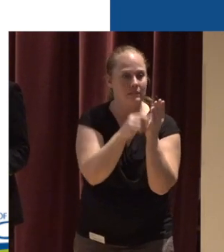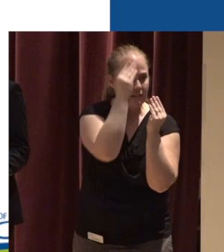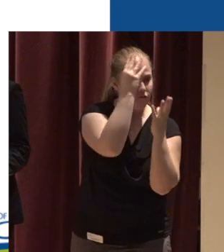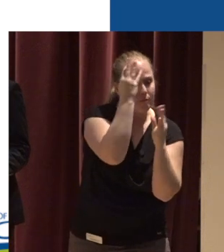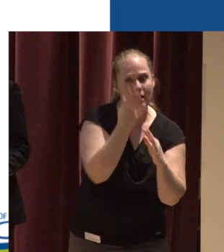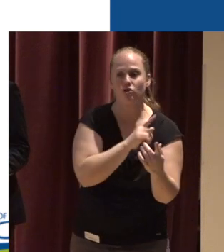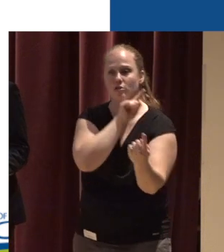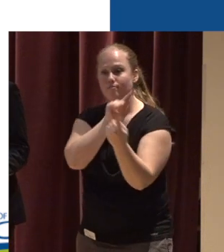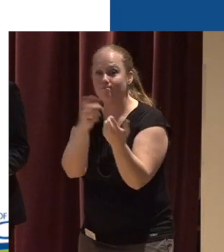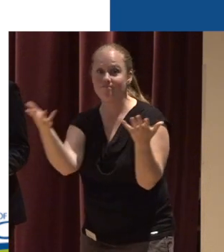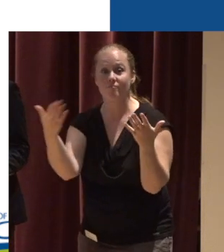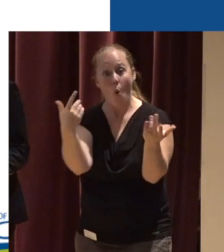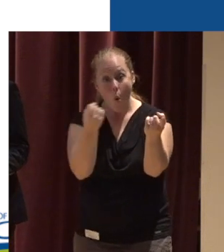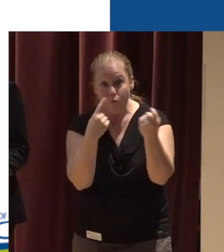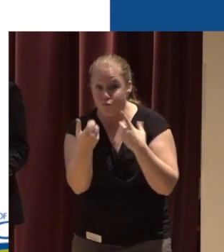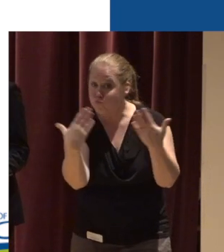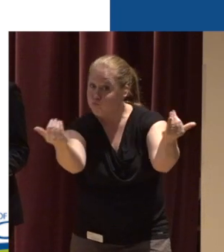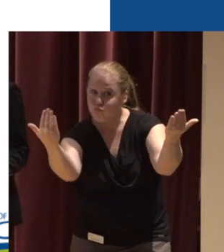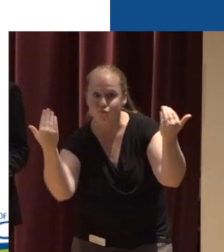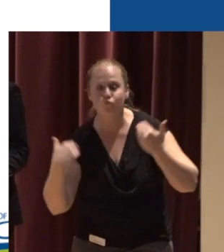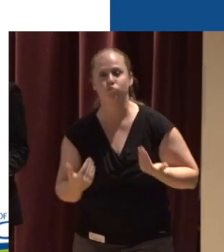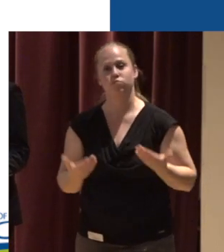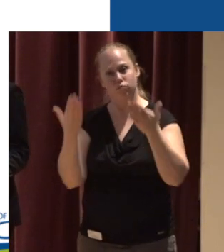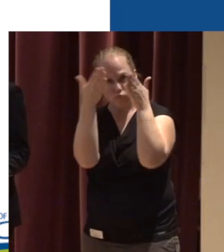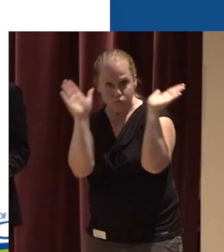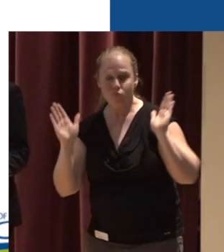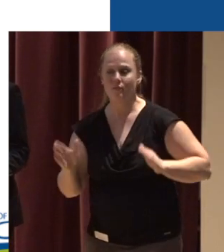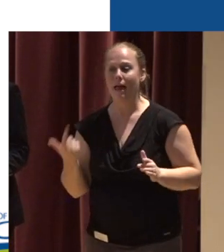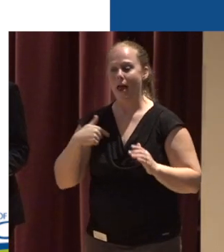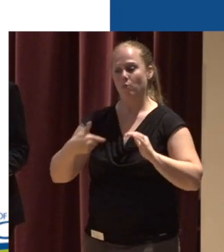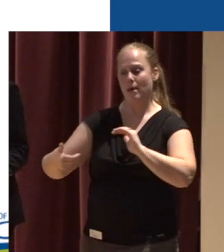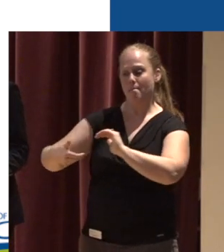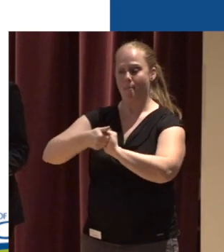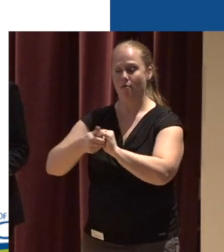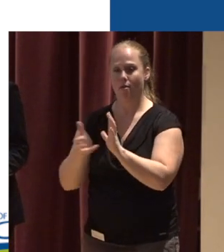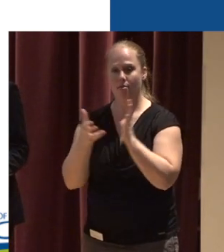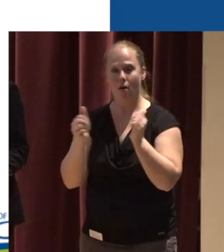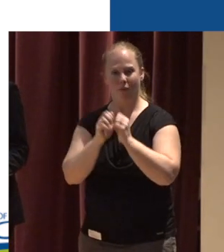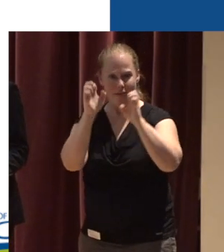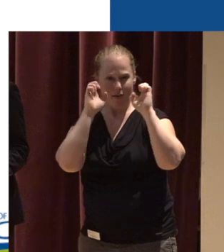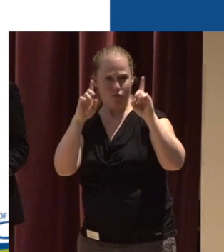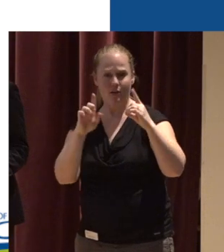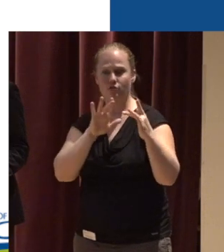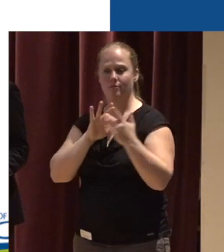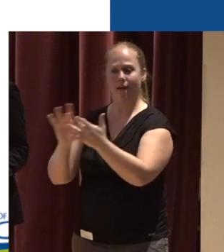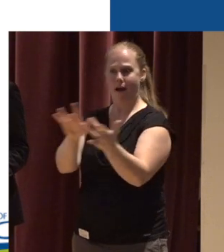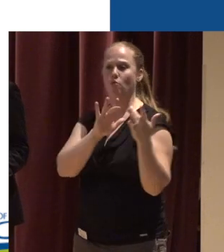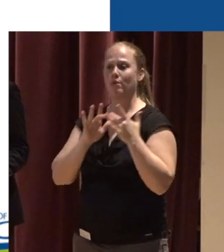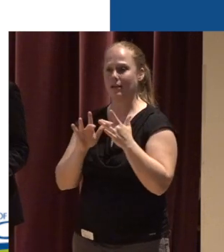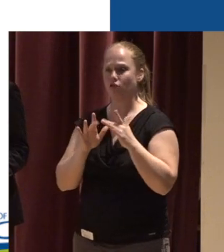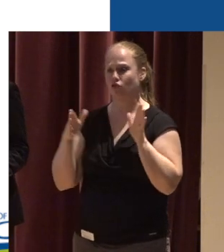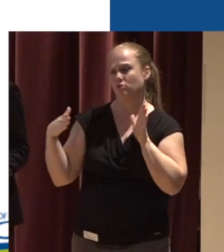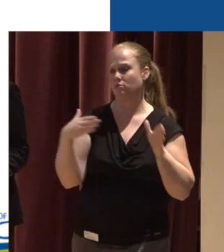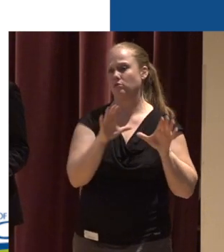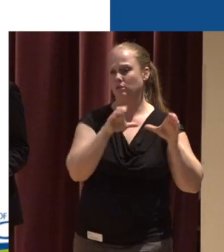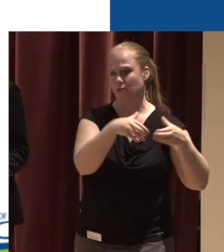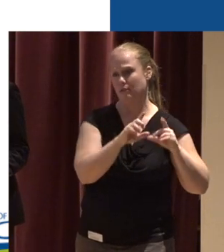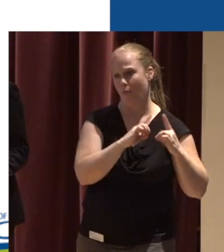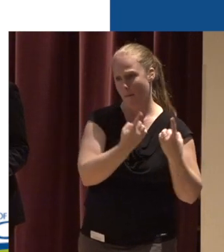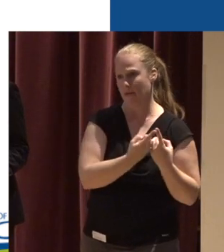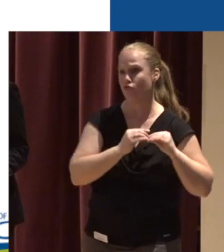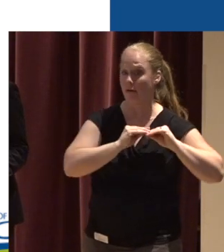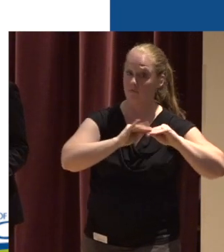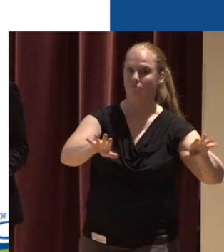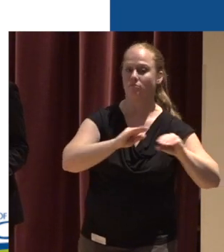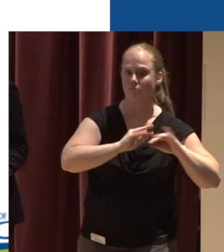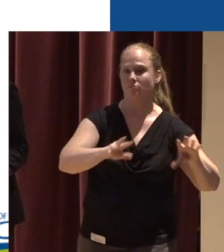open to questions continuously And we do partner a lot with our education and outreach wing To get information out to the